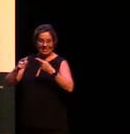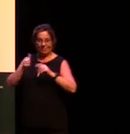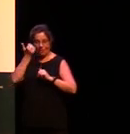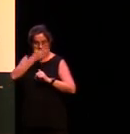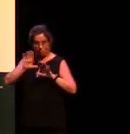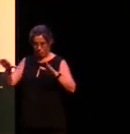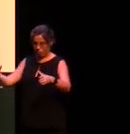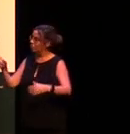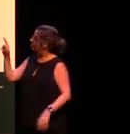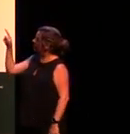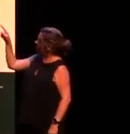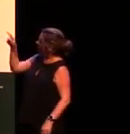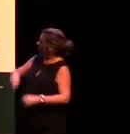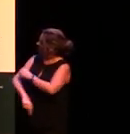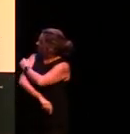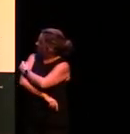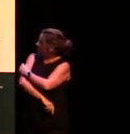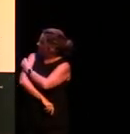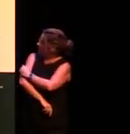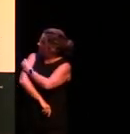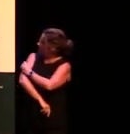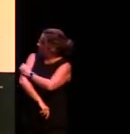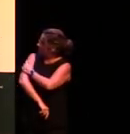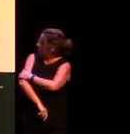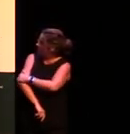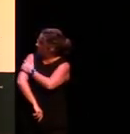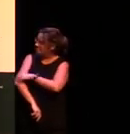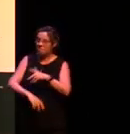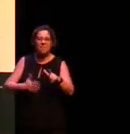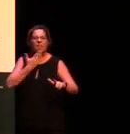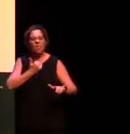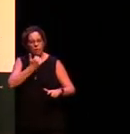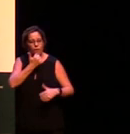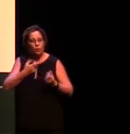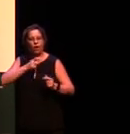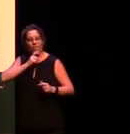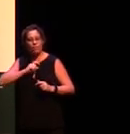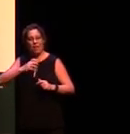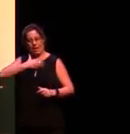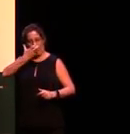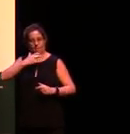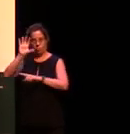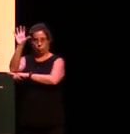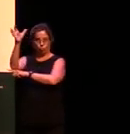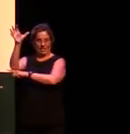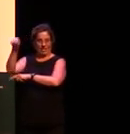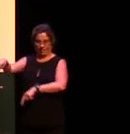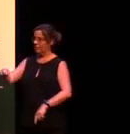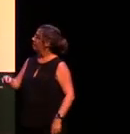refers to the fruit of the red apple tree and what's interesting is that Mi